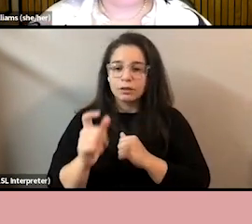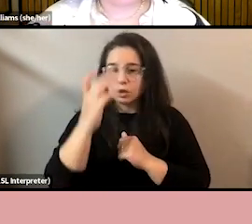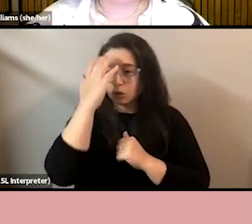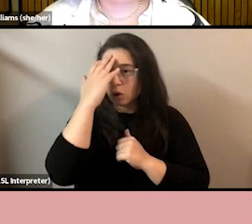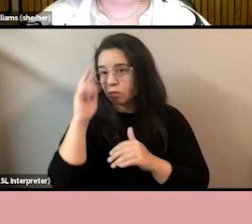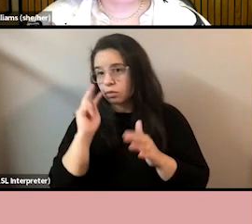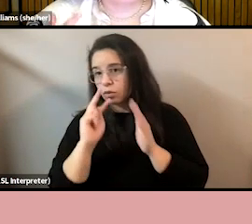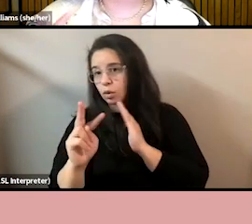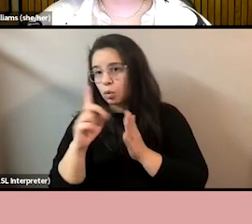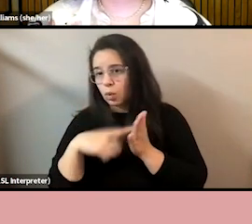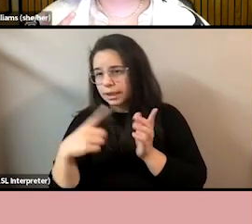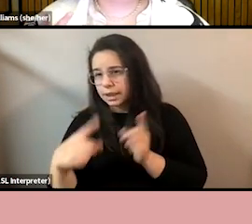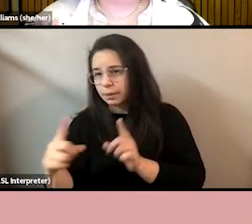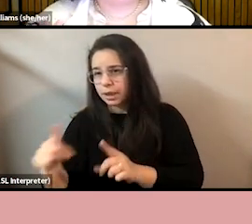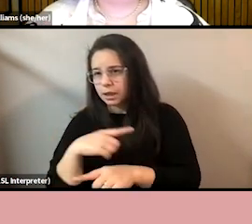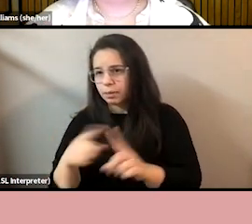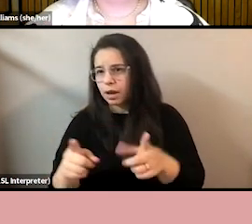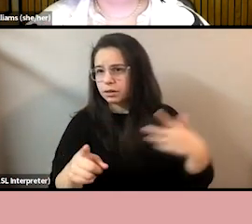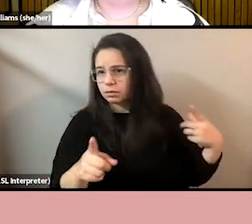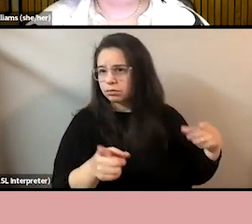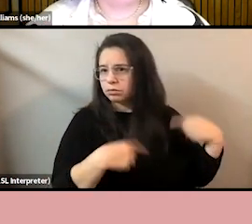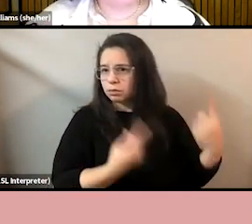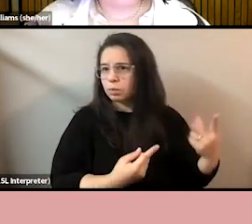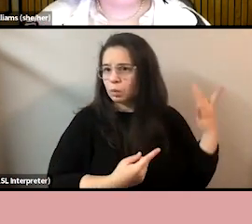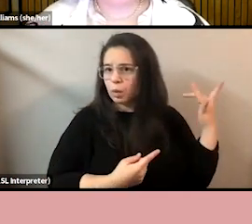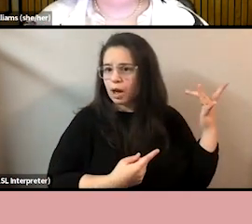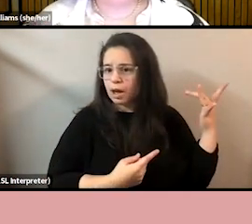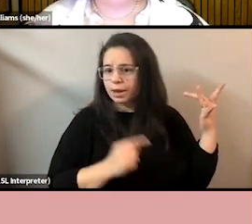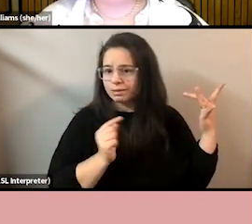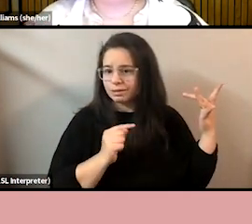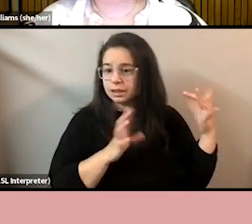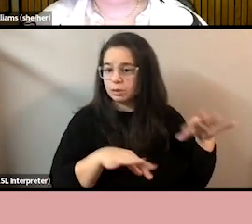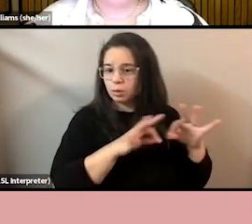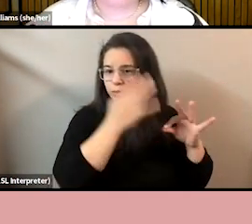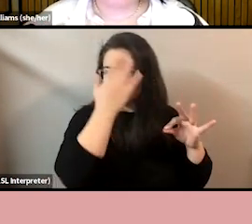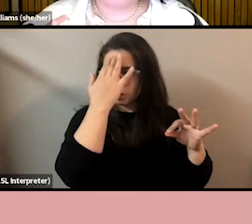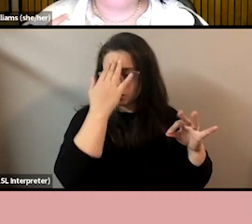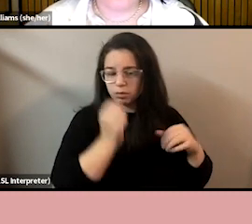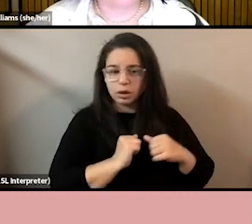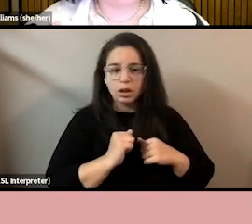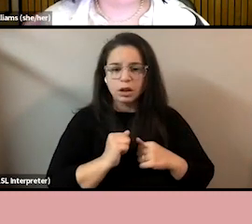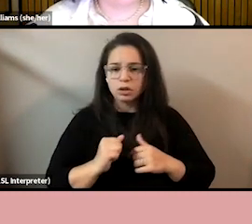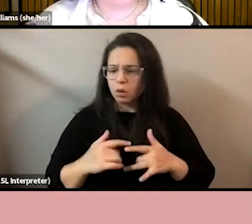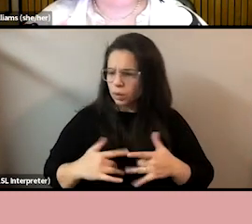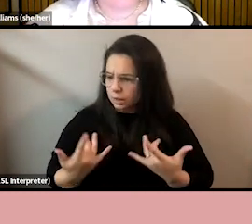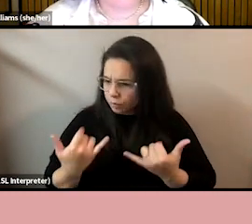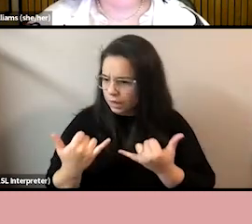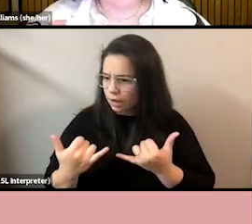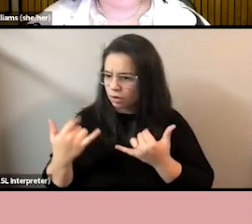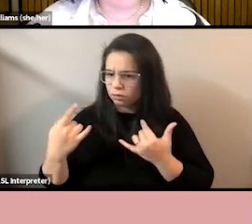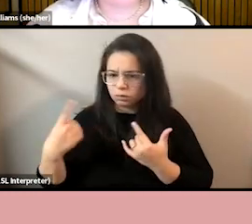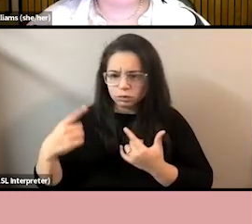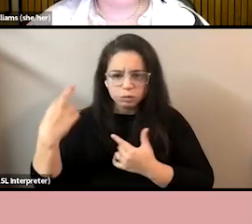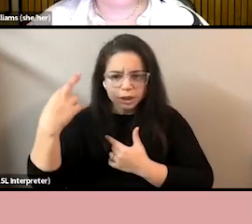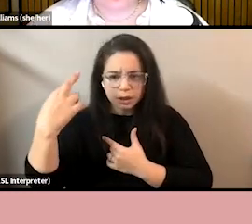some whys is a bit, it's not that useful. So let's talk about not only what's going on, but what some causes are